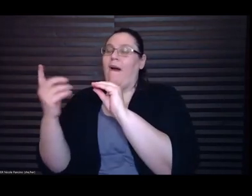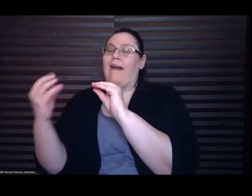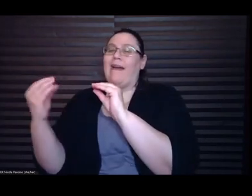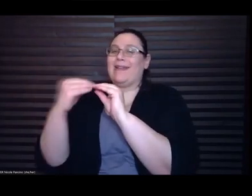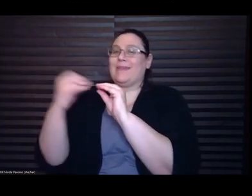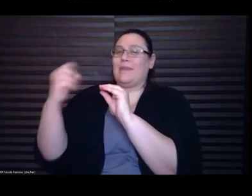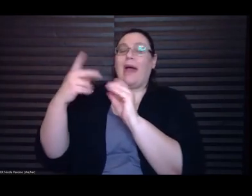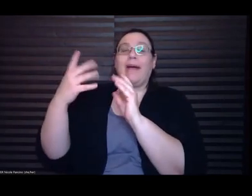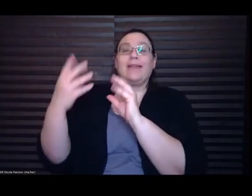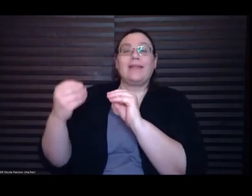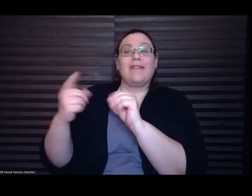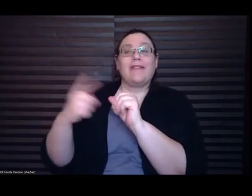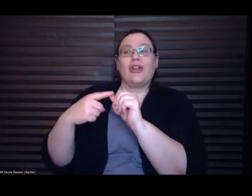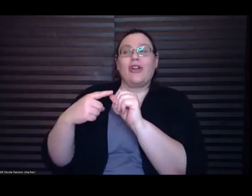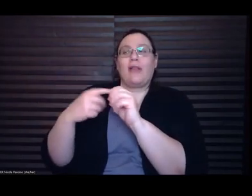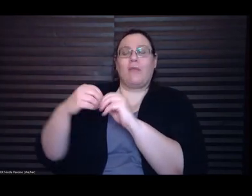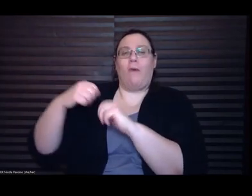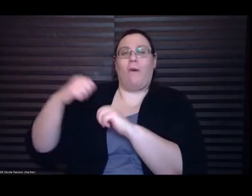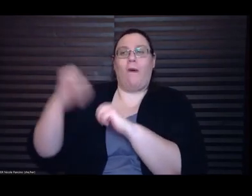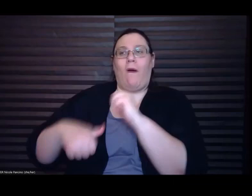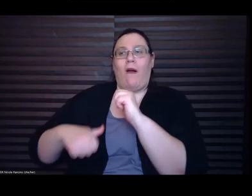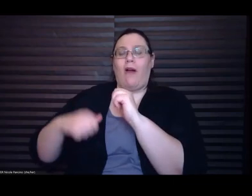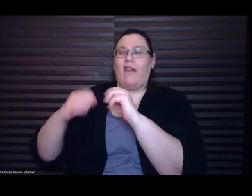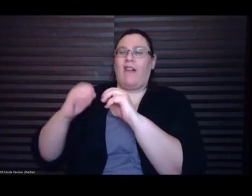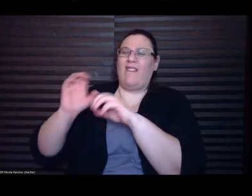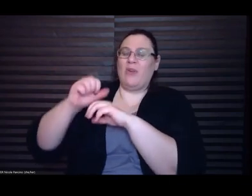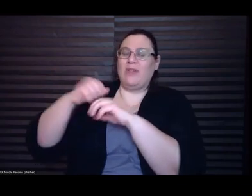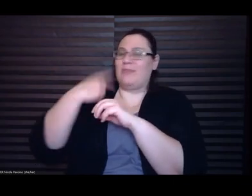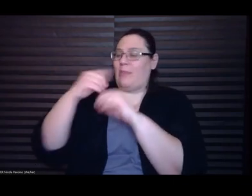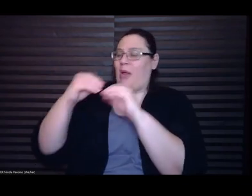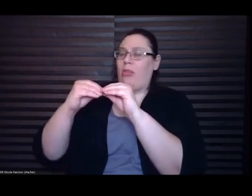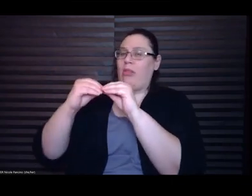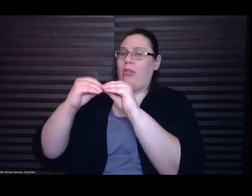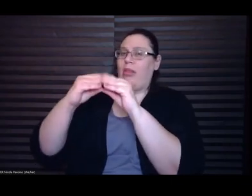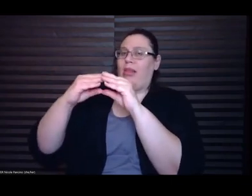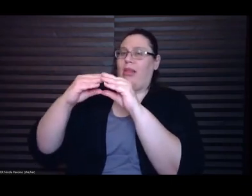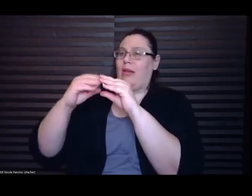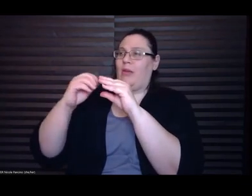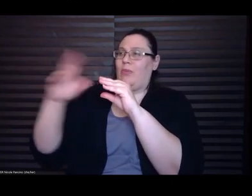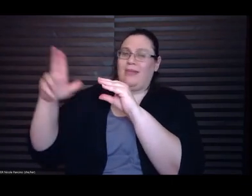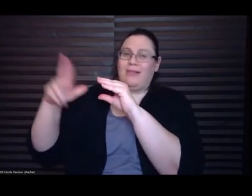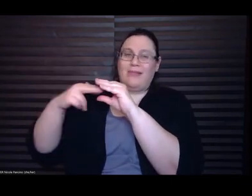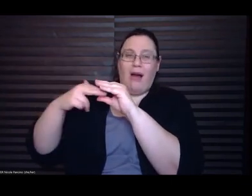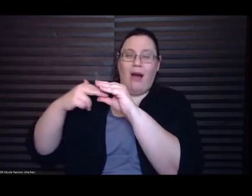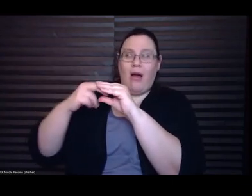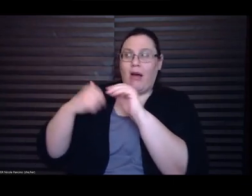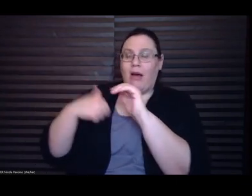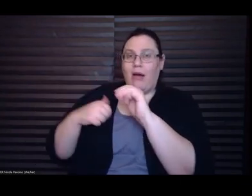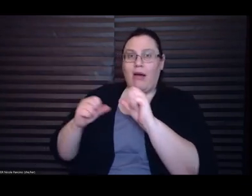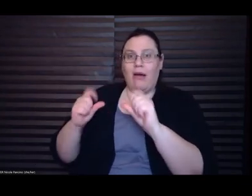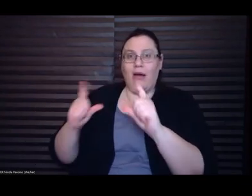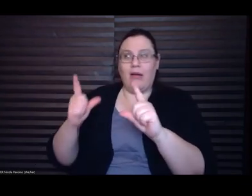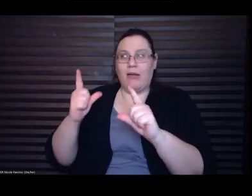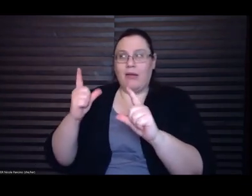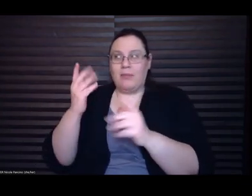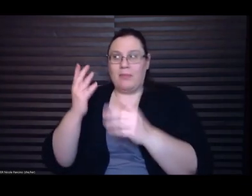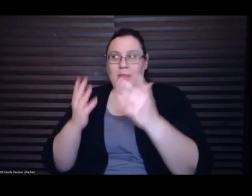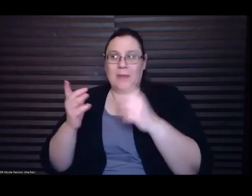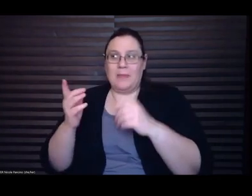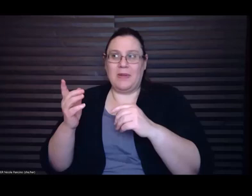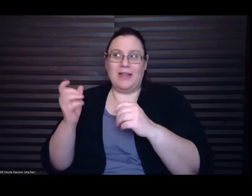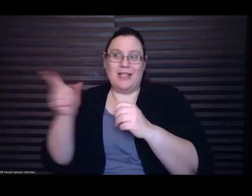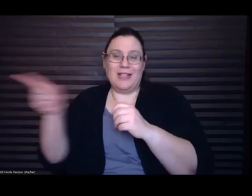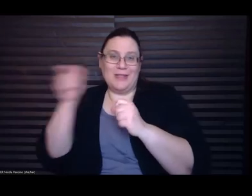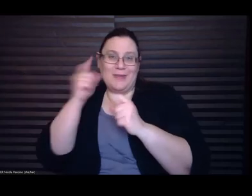little with his tongue, which surprises me, and I think perhaps him as well. I have imagined a lot of things in the dark,